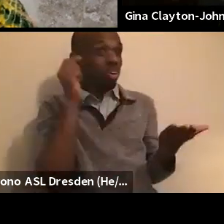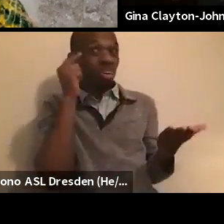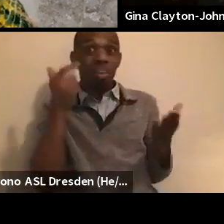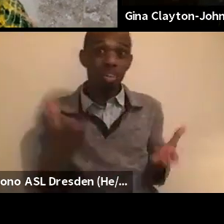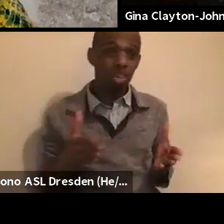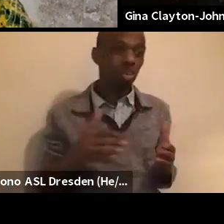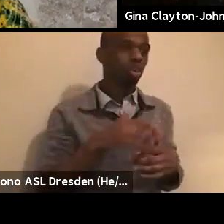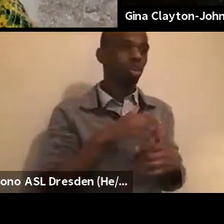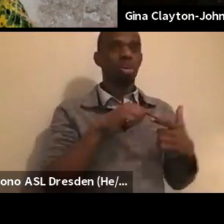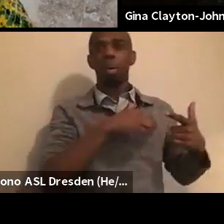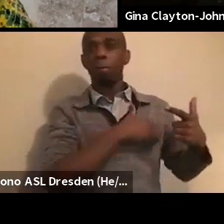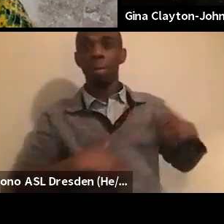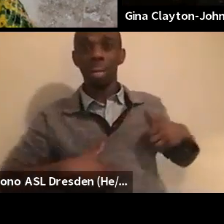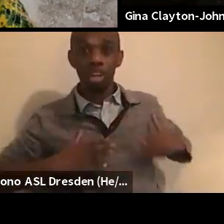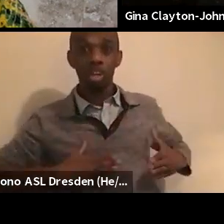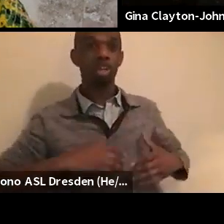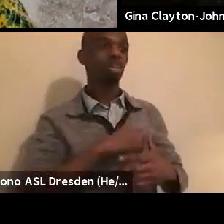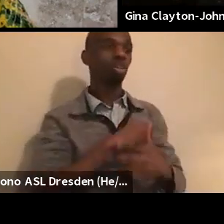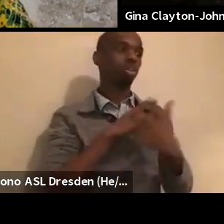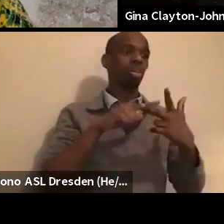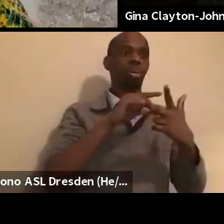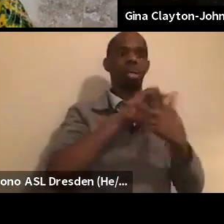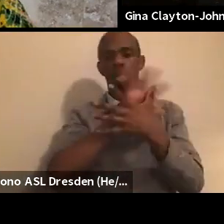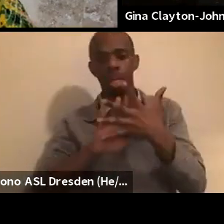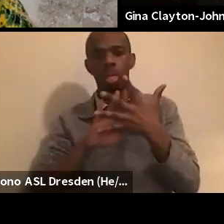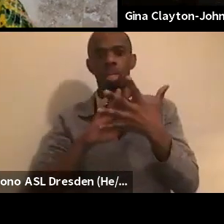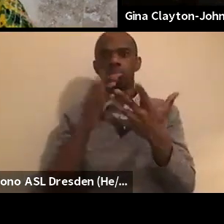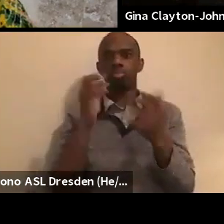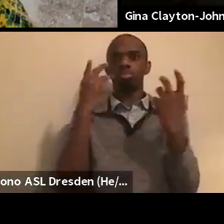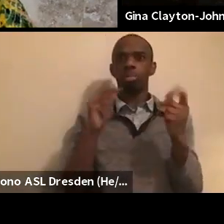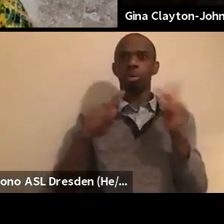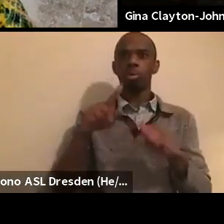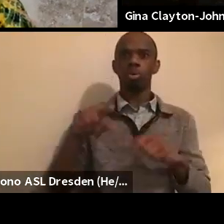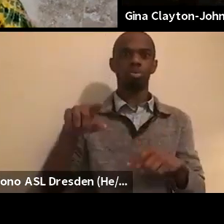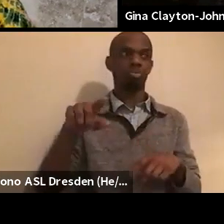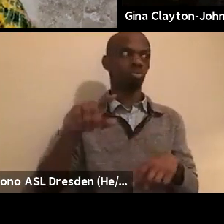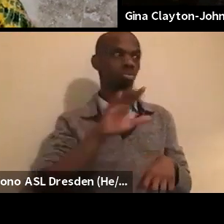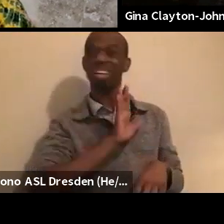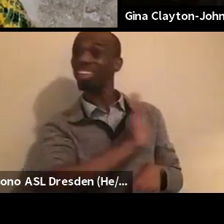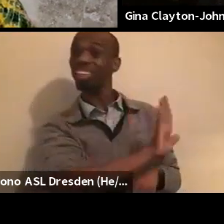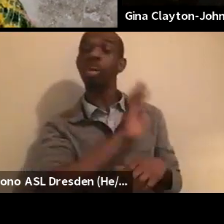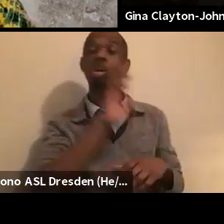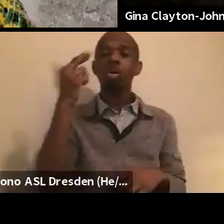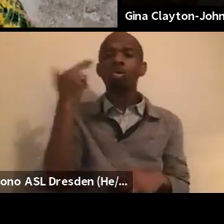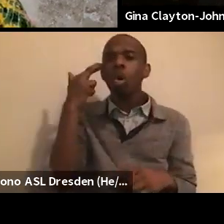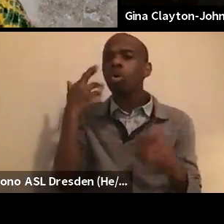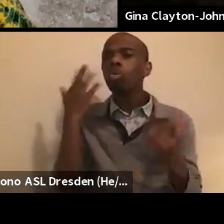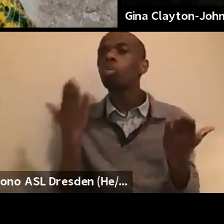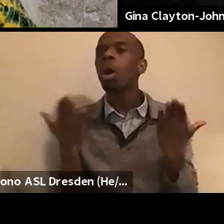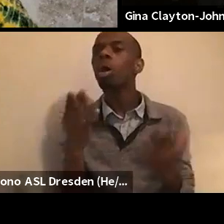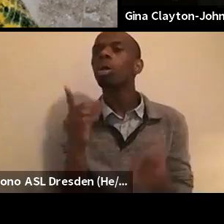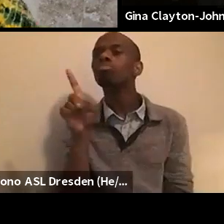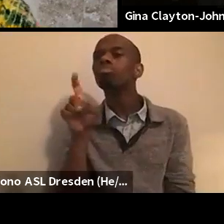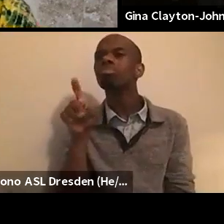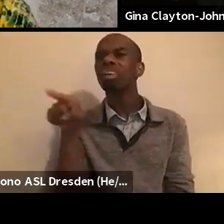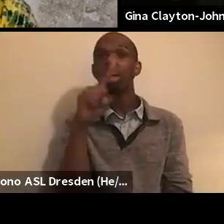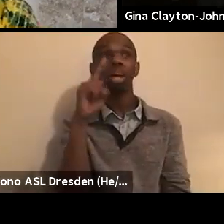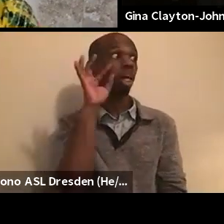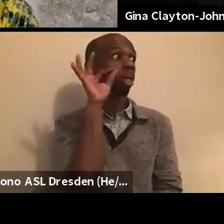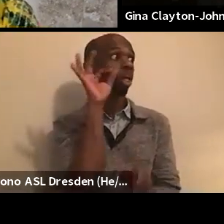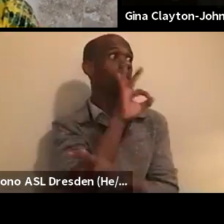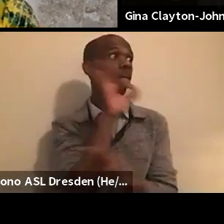um, is empowered to do for them. And so in times where we obviously are, are unstable economically, and we're